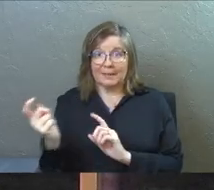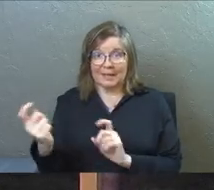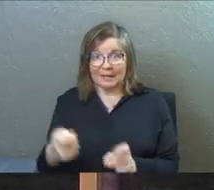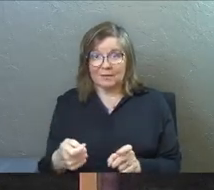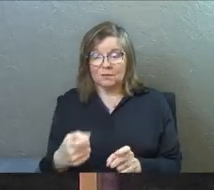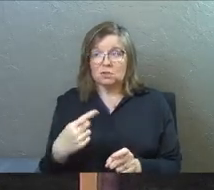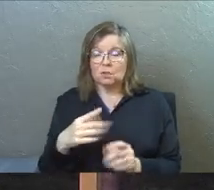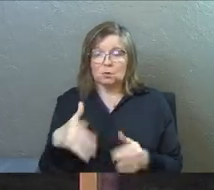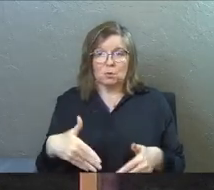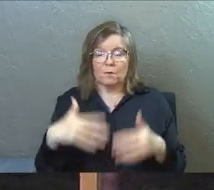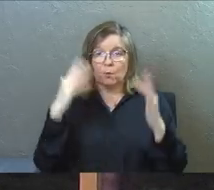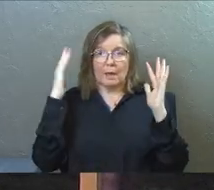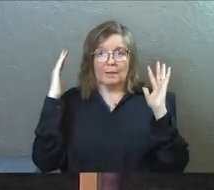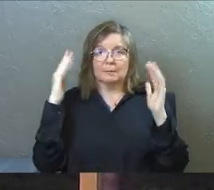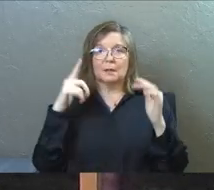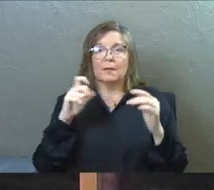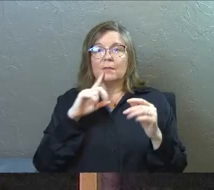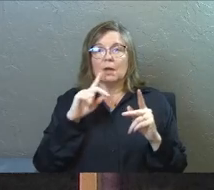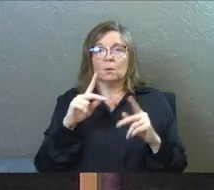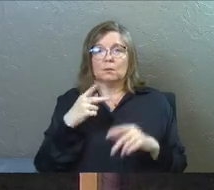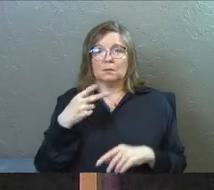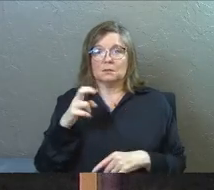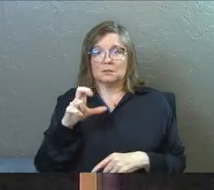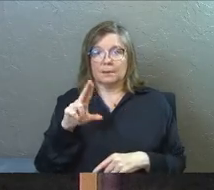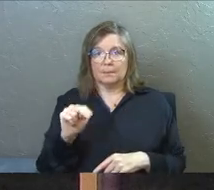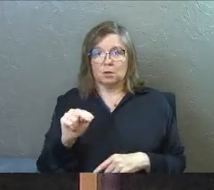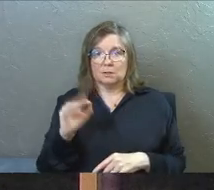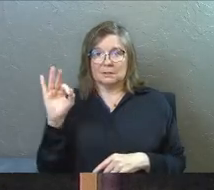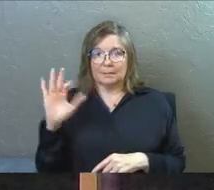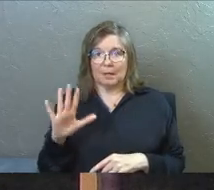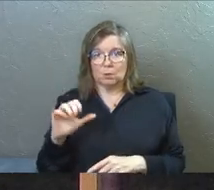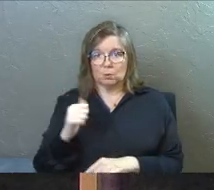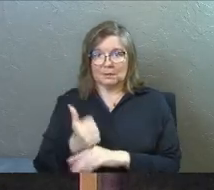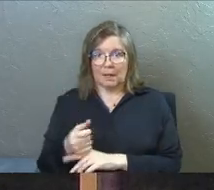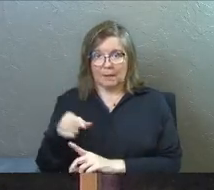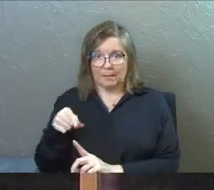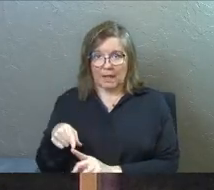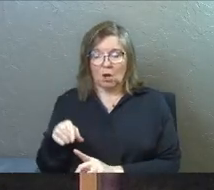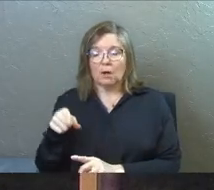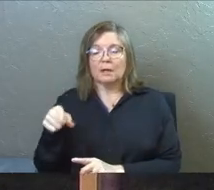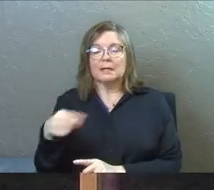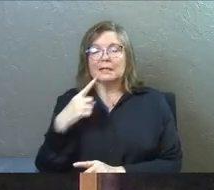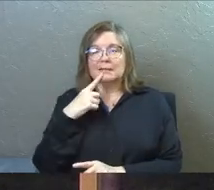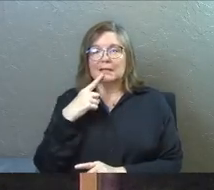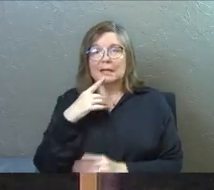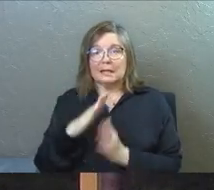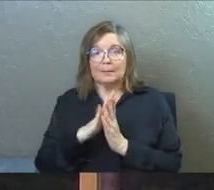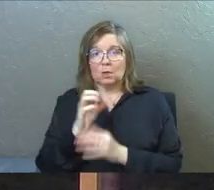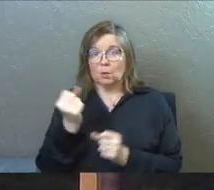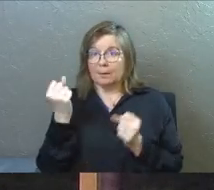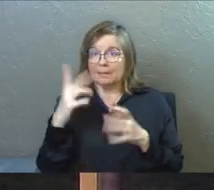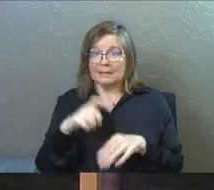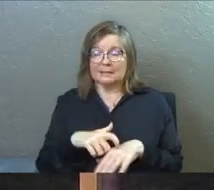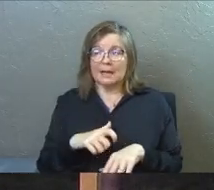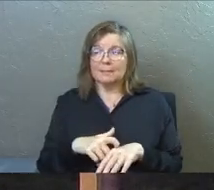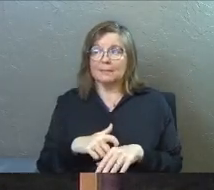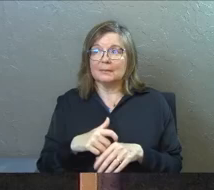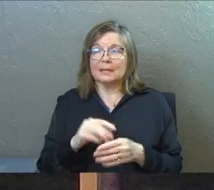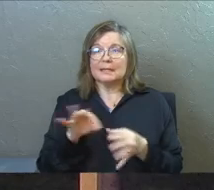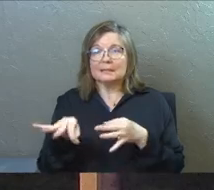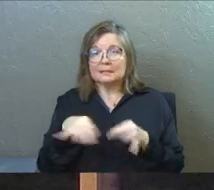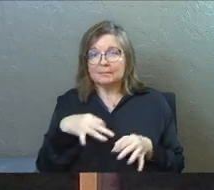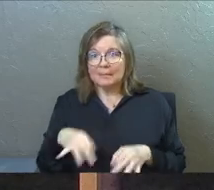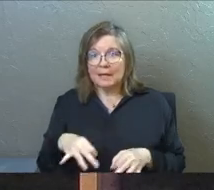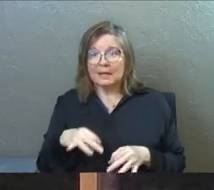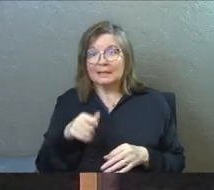that they could give her. She was overwhelmed and there was a Persian pastor that was stationed there and he said he had prayed with her many times and